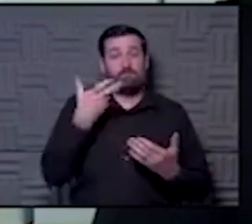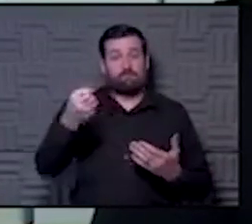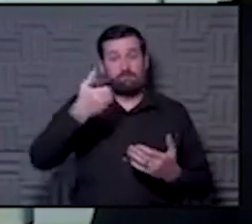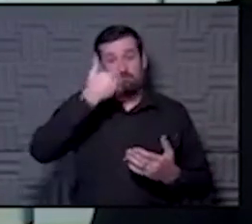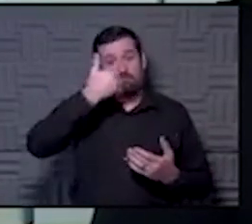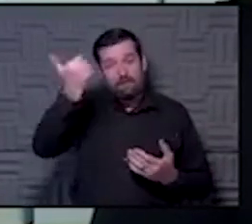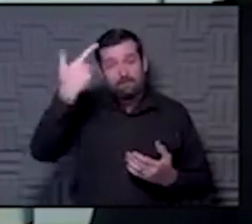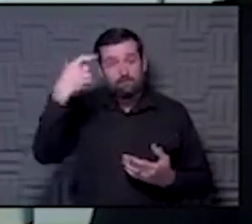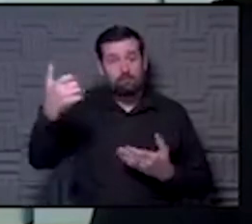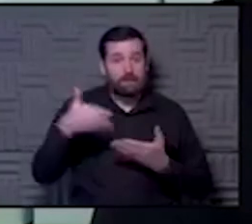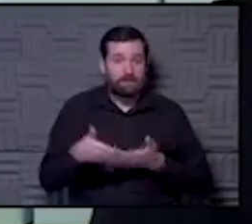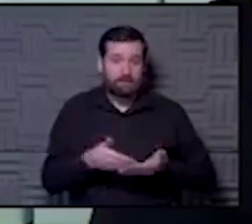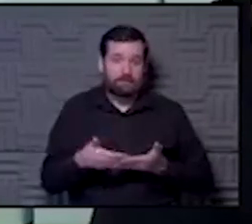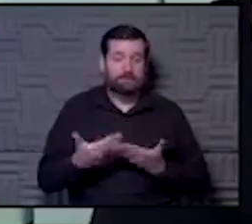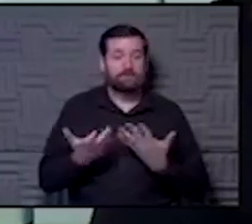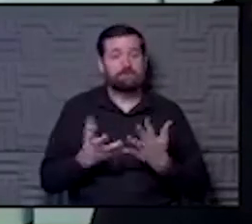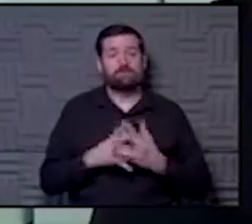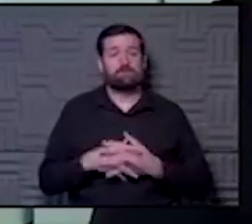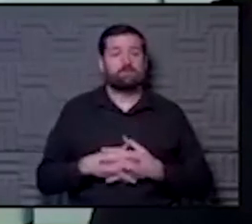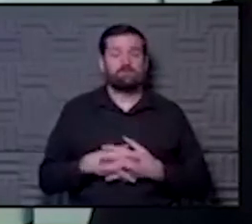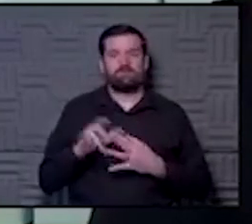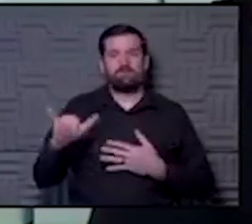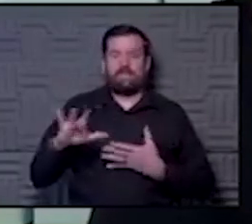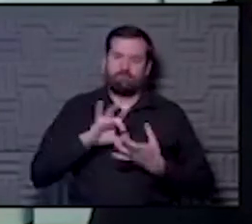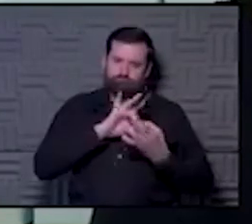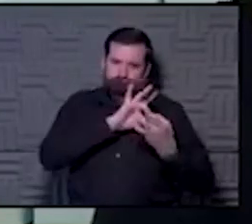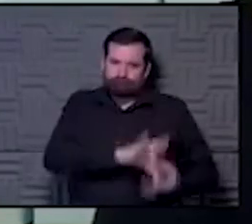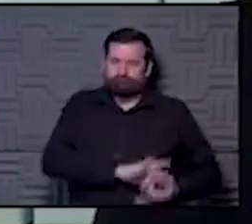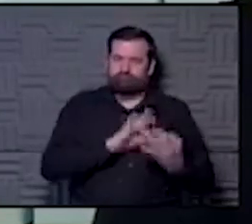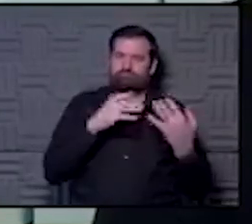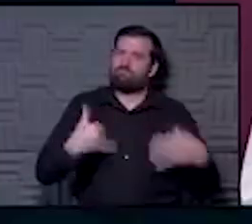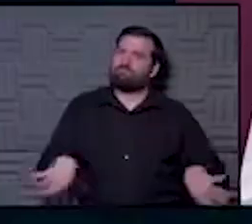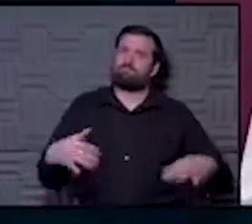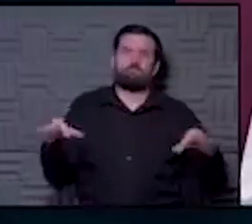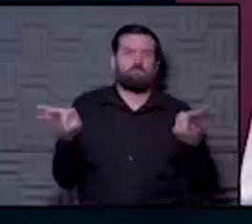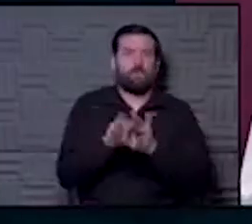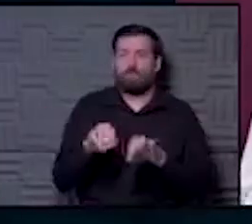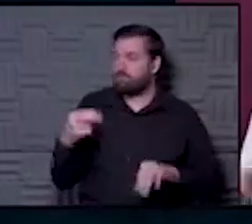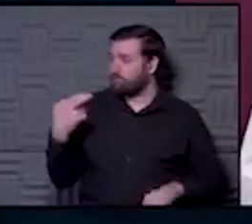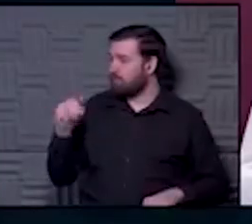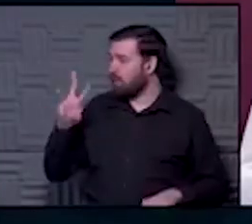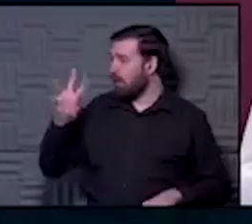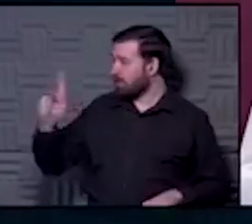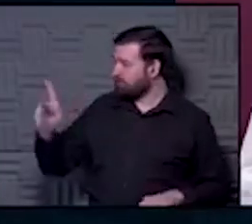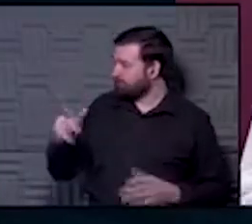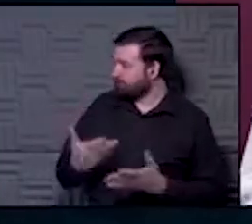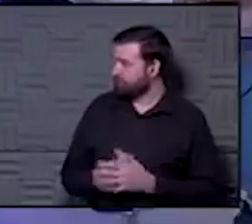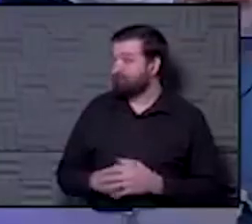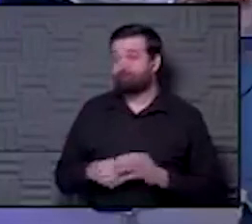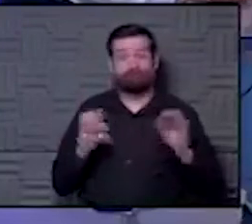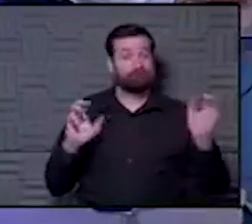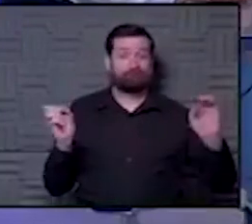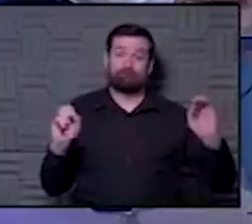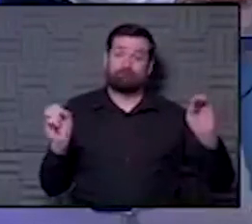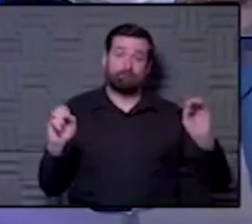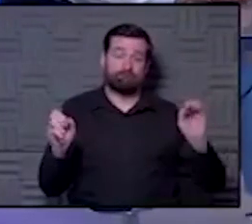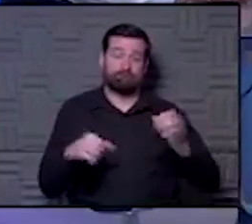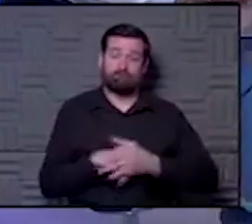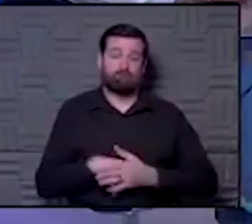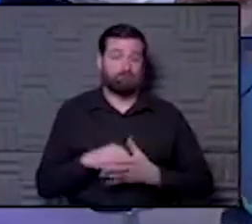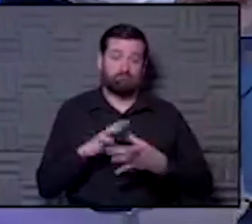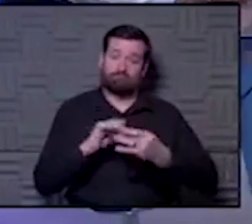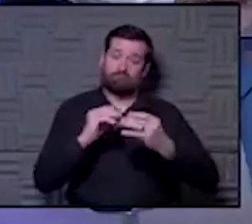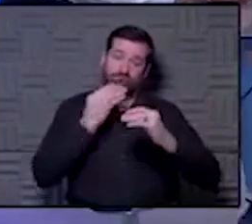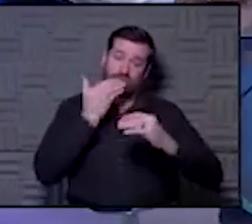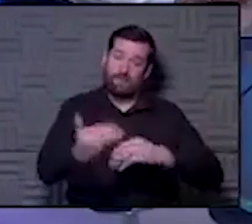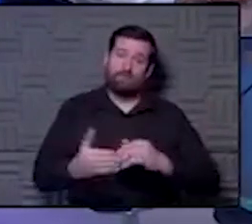and that bonding is incredibly important. Hawk, thoughts that you have as well? No, that was all well said. it well.